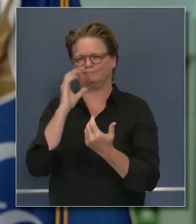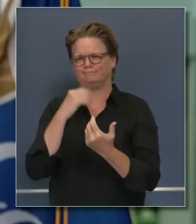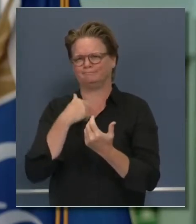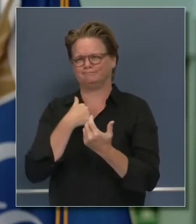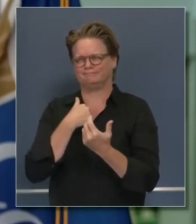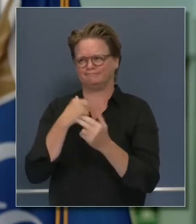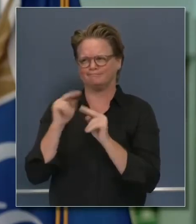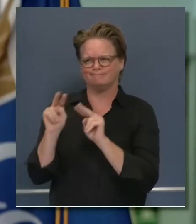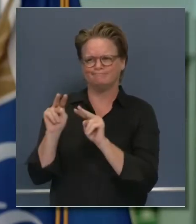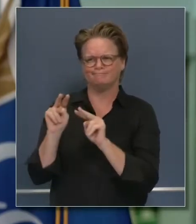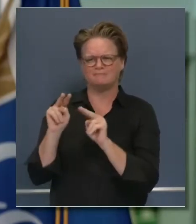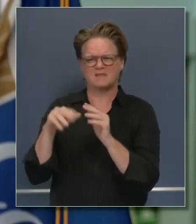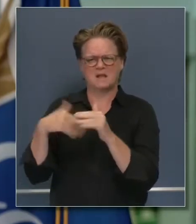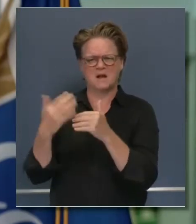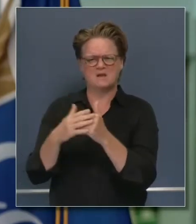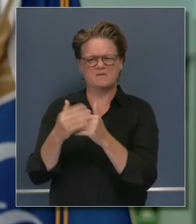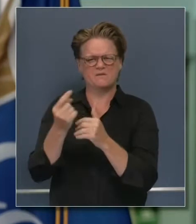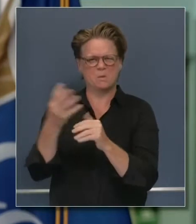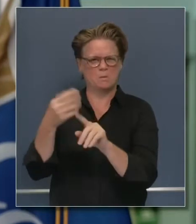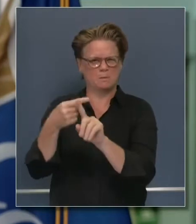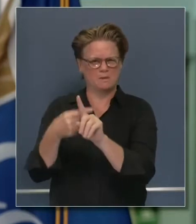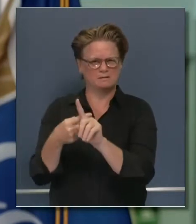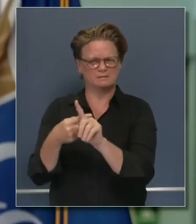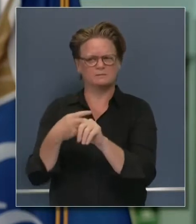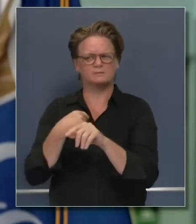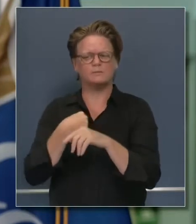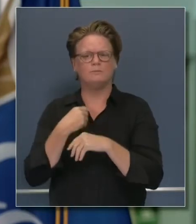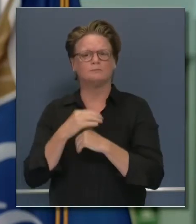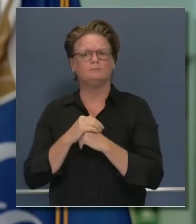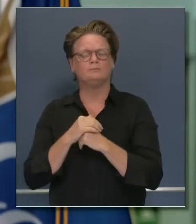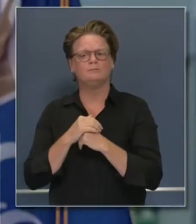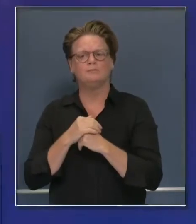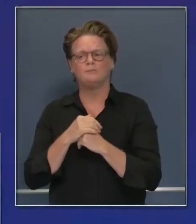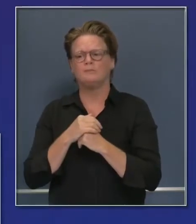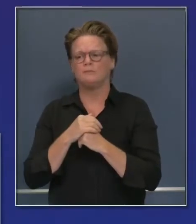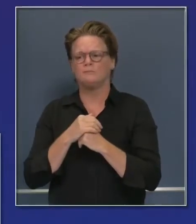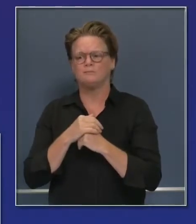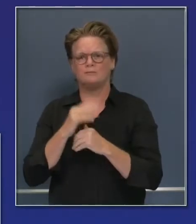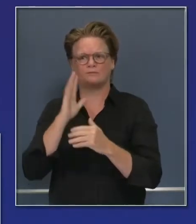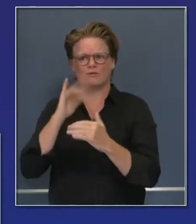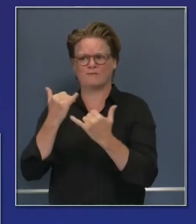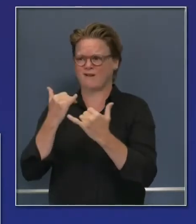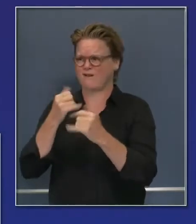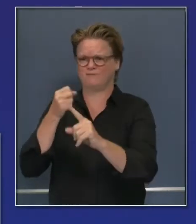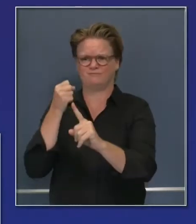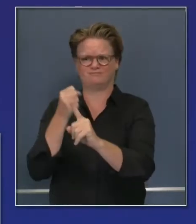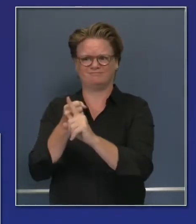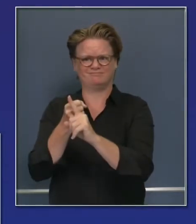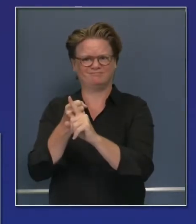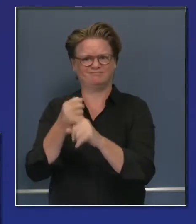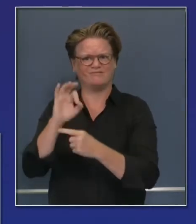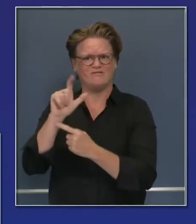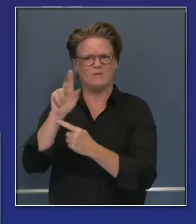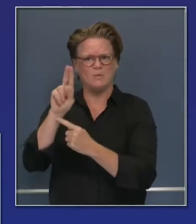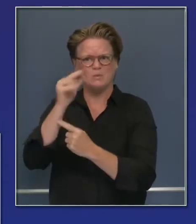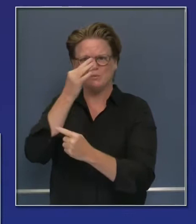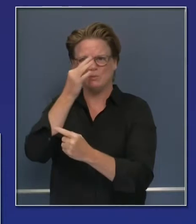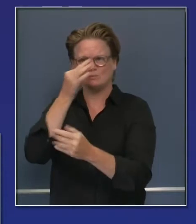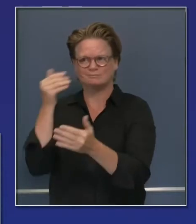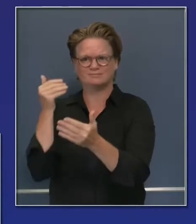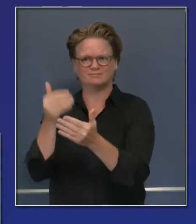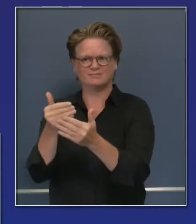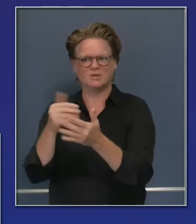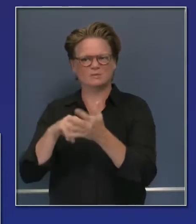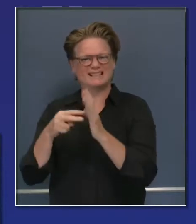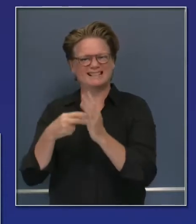course of the next number of months of moving in to flu season. Time for flu season, of course, puts tremendous stress and